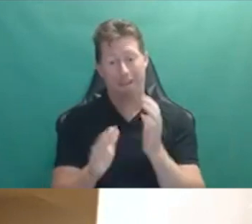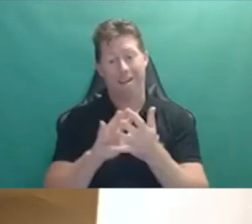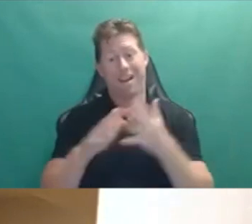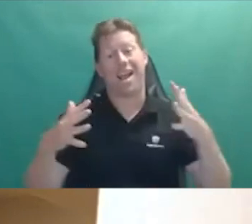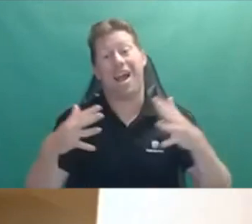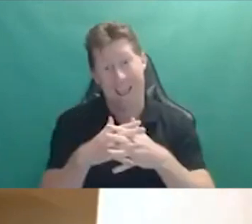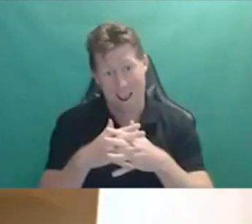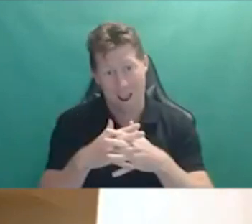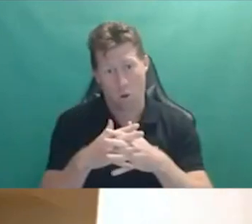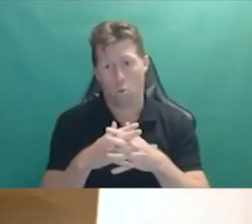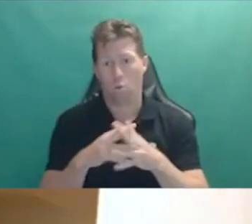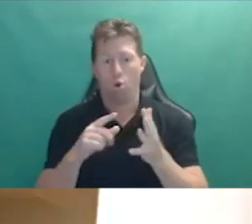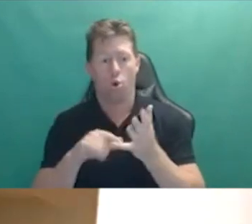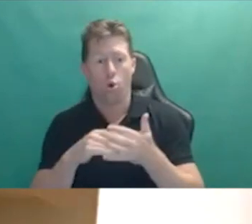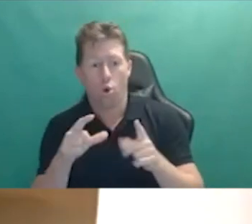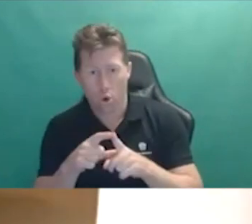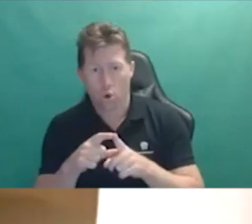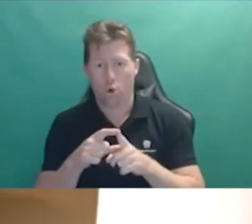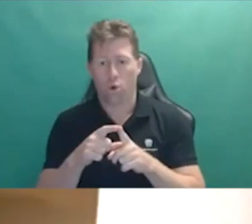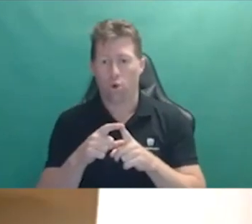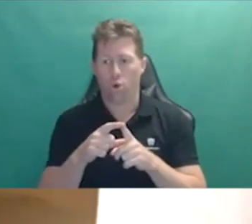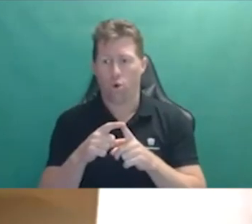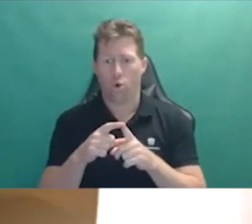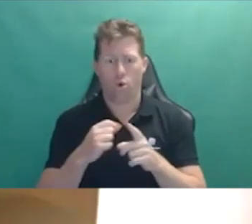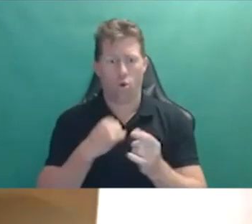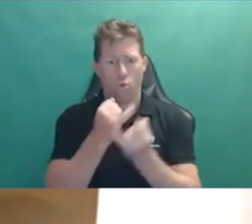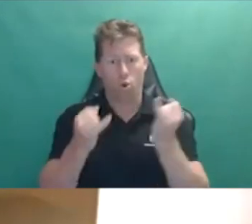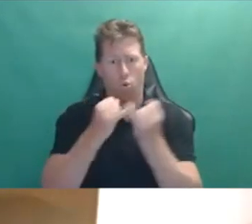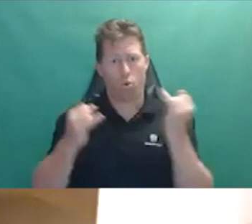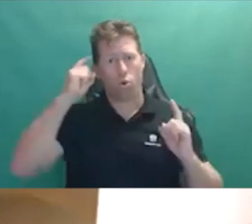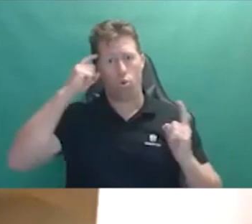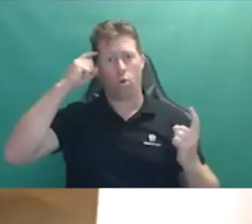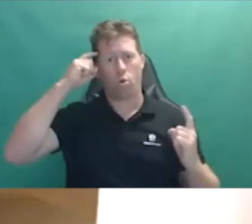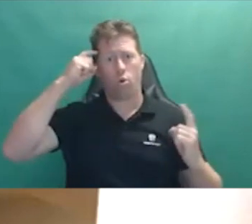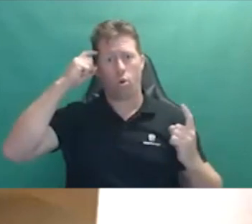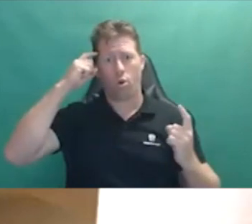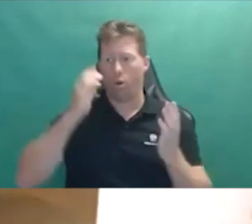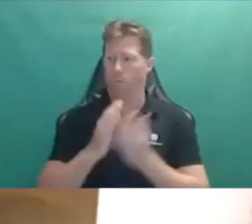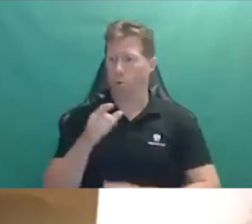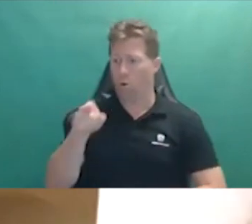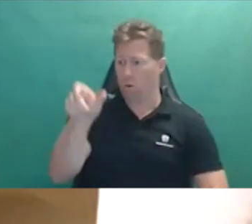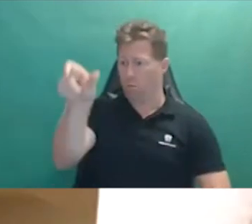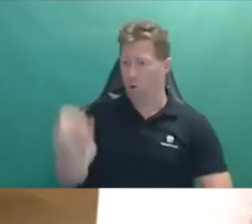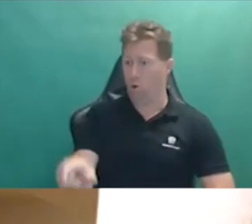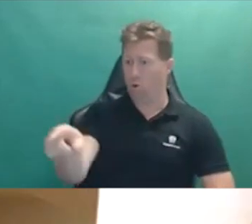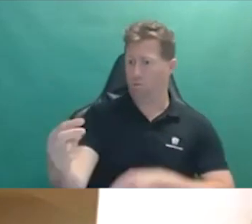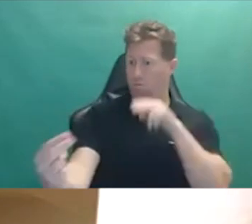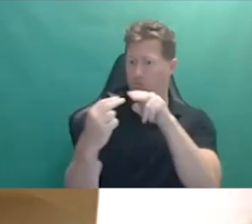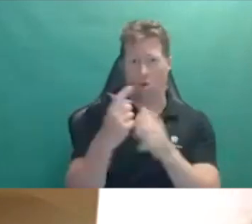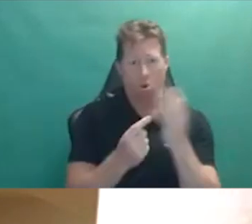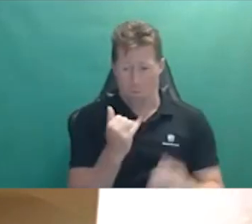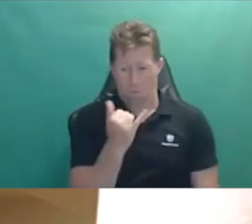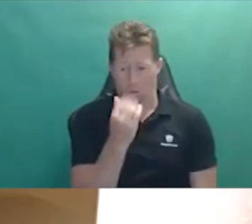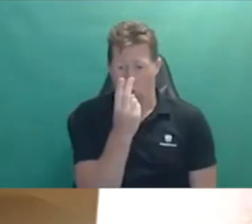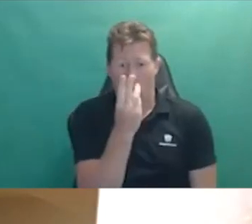conducted and used, our worries have increased. We're worried because assessors won't know a person or spend very long with them. They